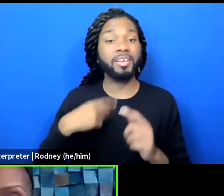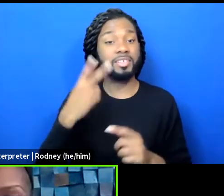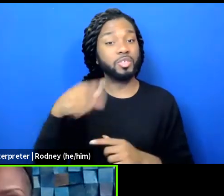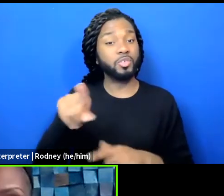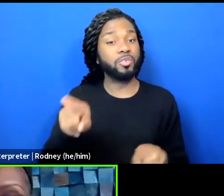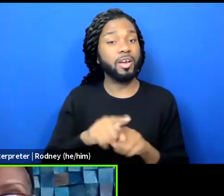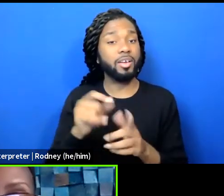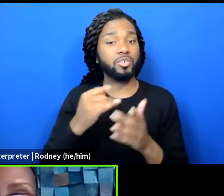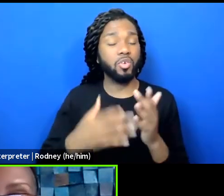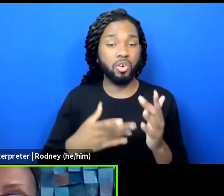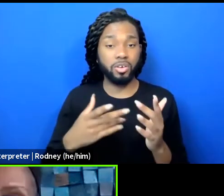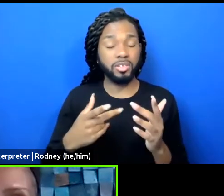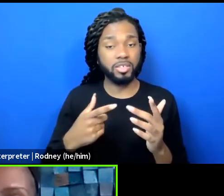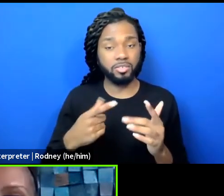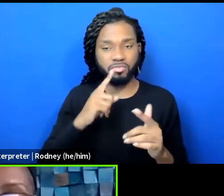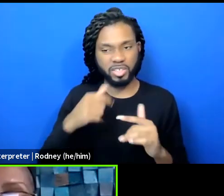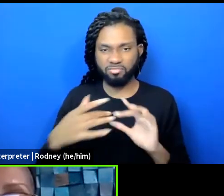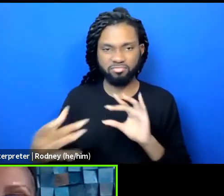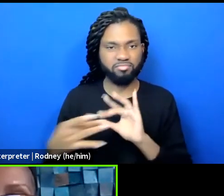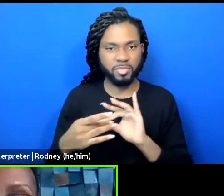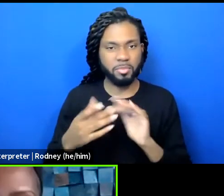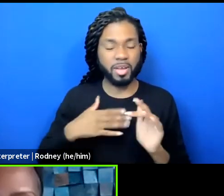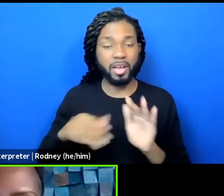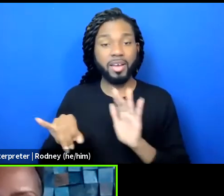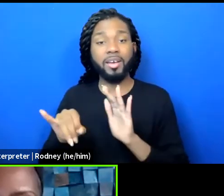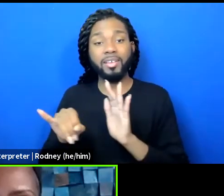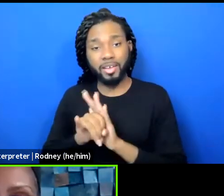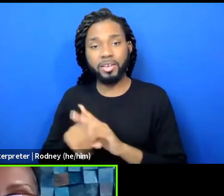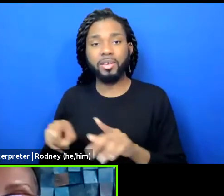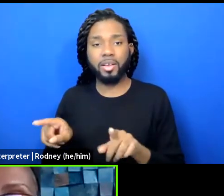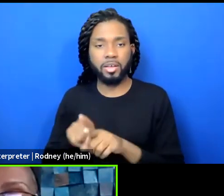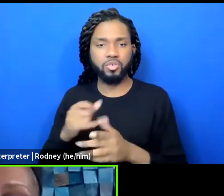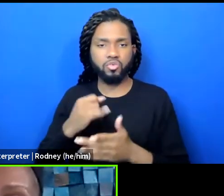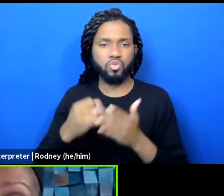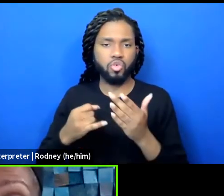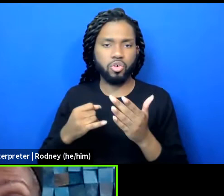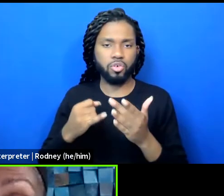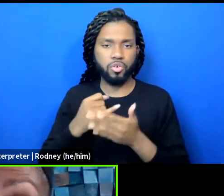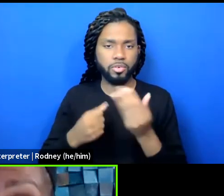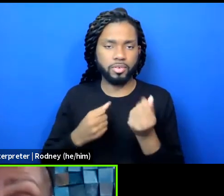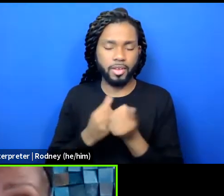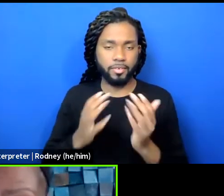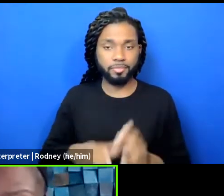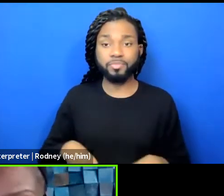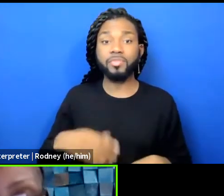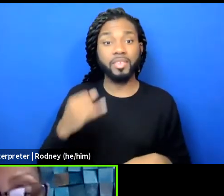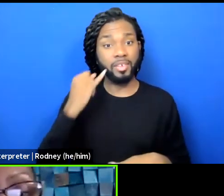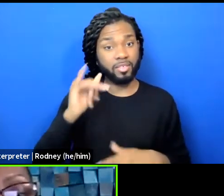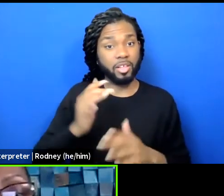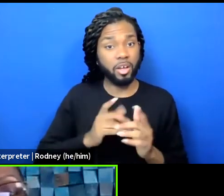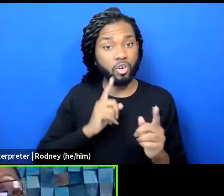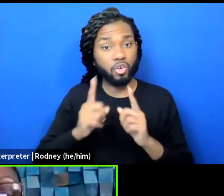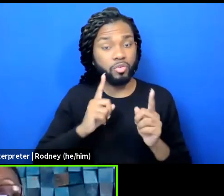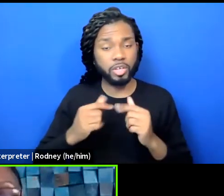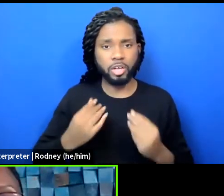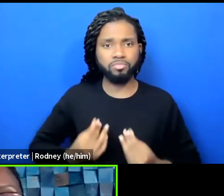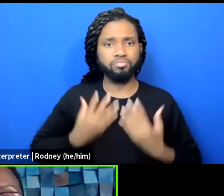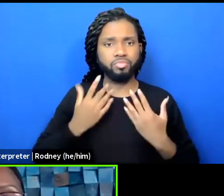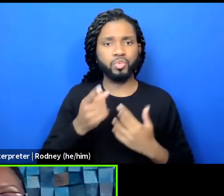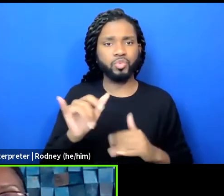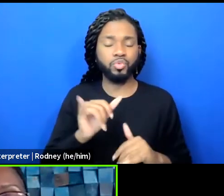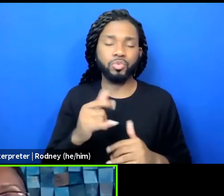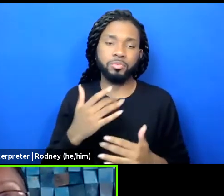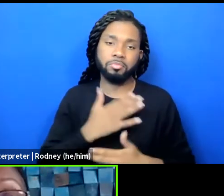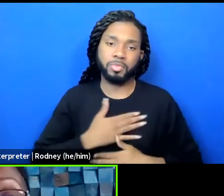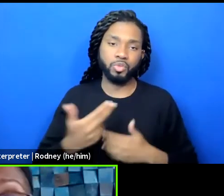inseparable from my identity as an arts advocate. And if that conversation energizes you too, please join me